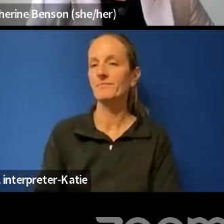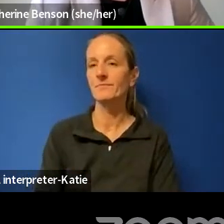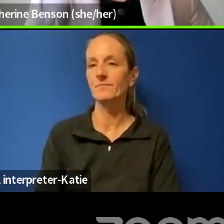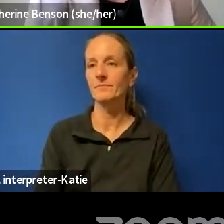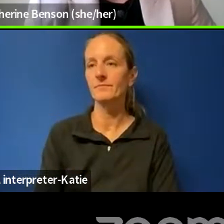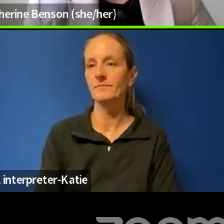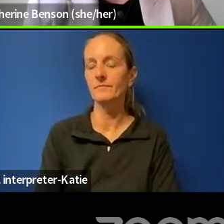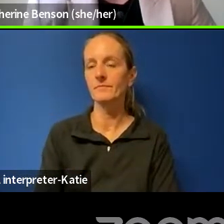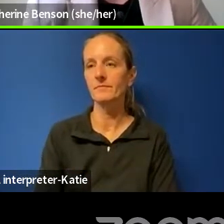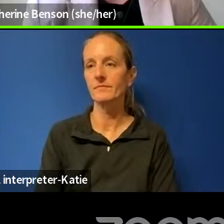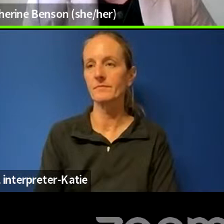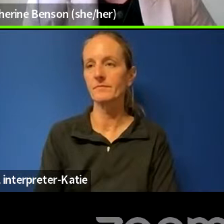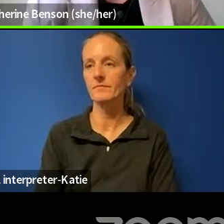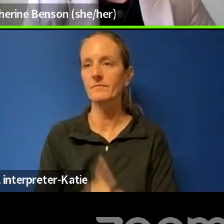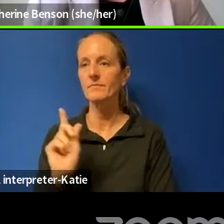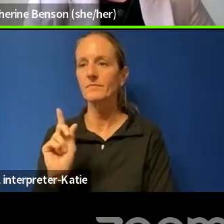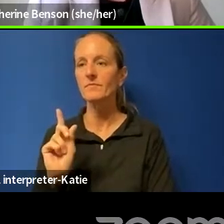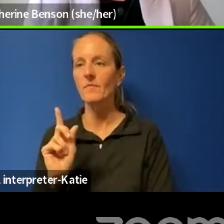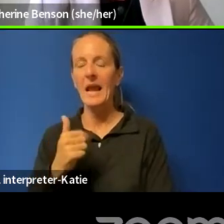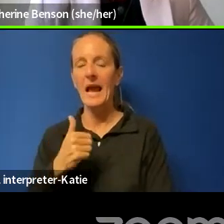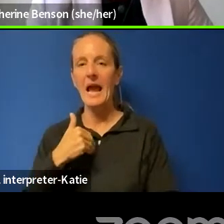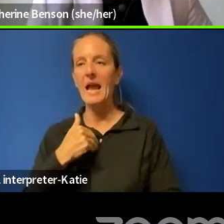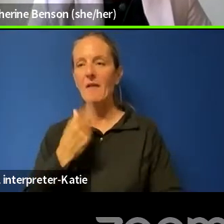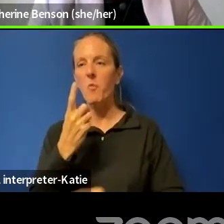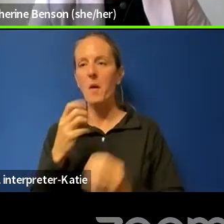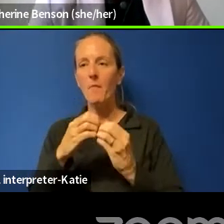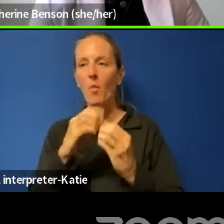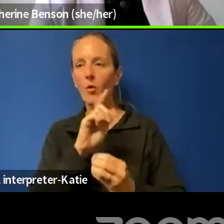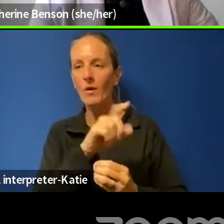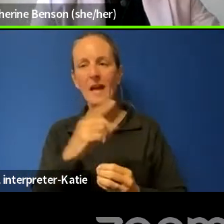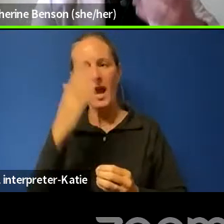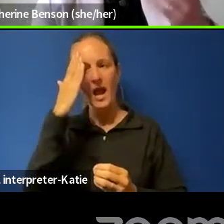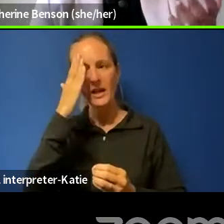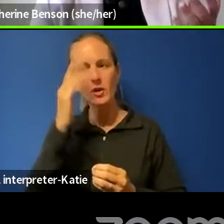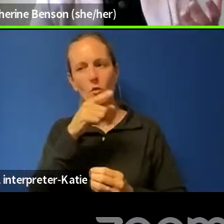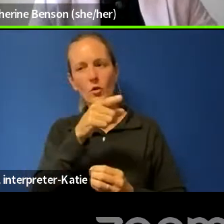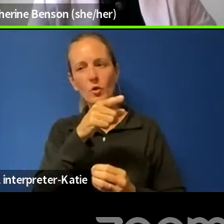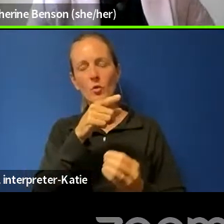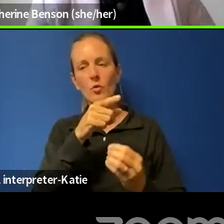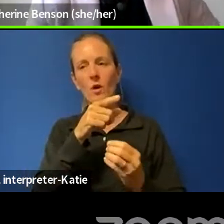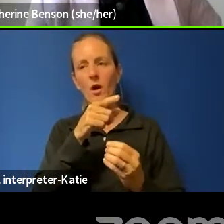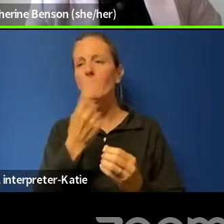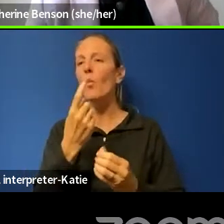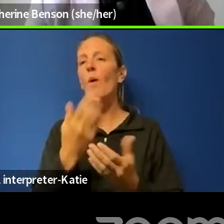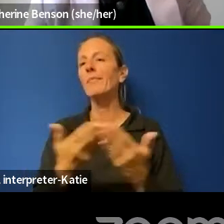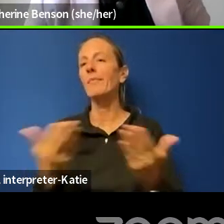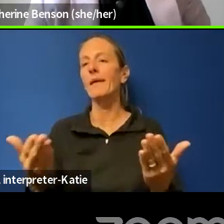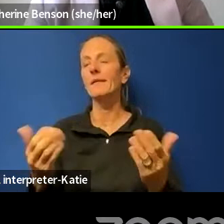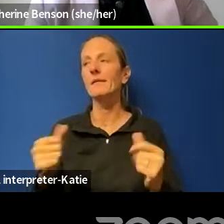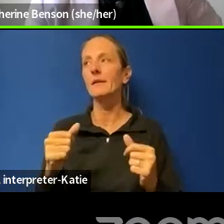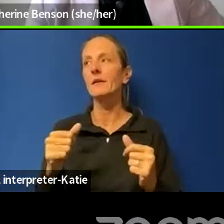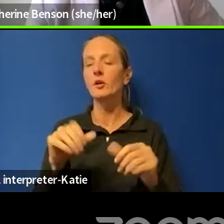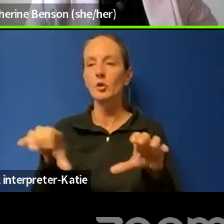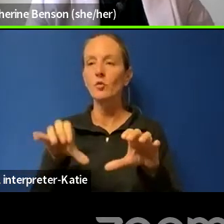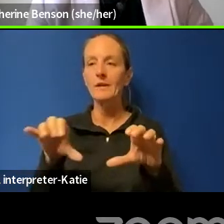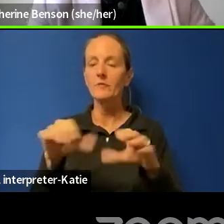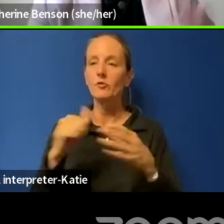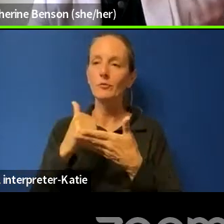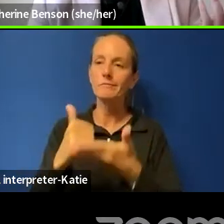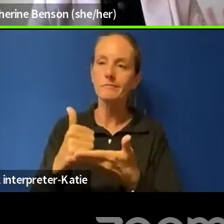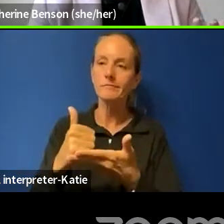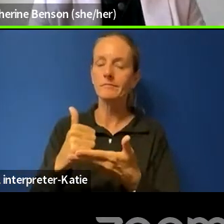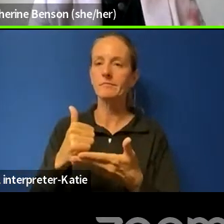Um, can I just ask one follow-up about that? So I know that you reached out, one of the things you guys did to, you know, assist, um,